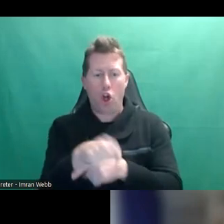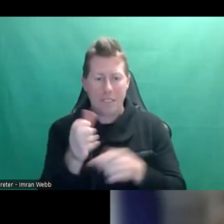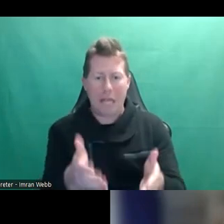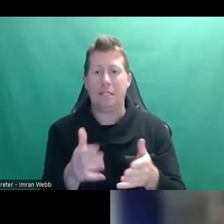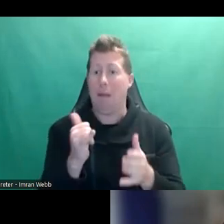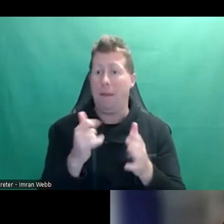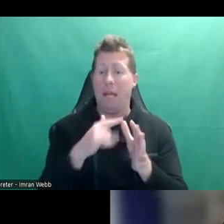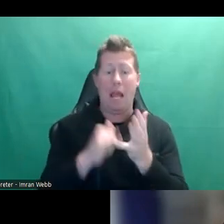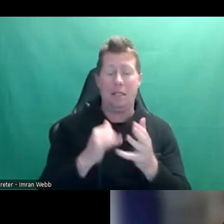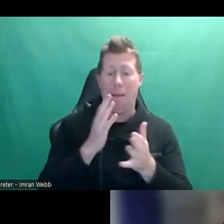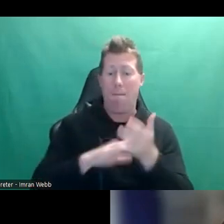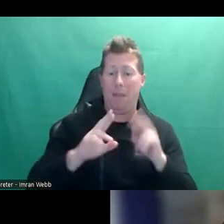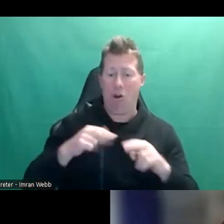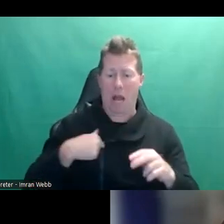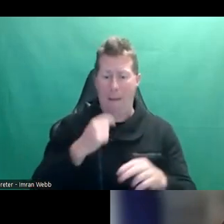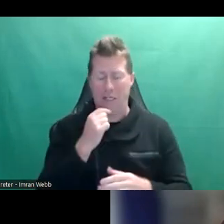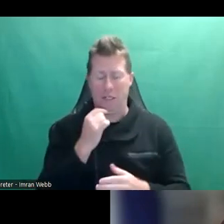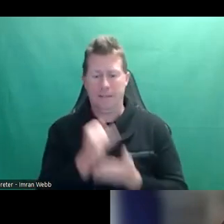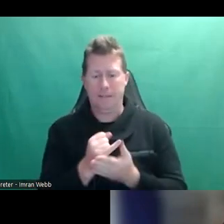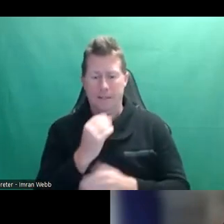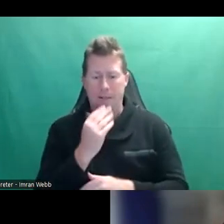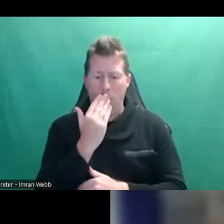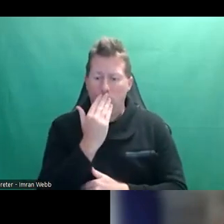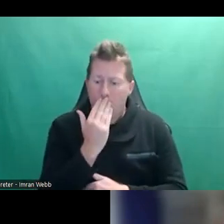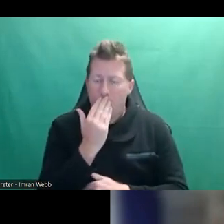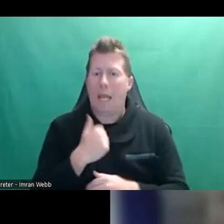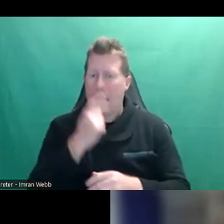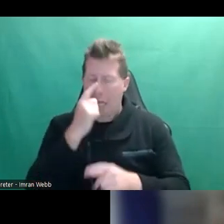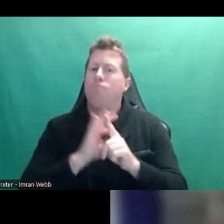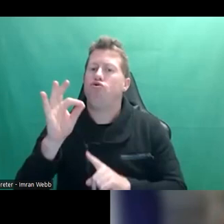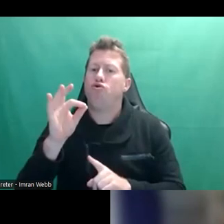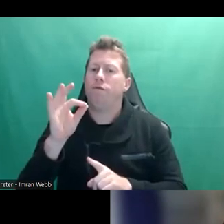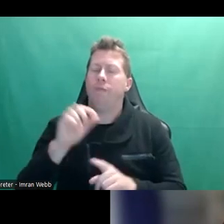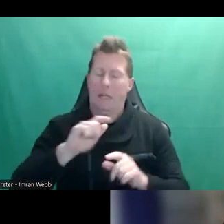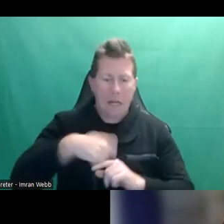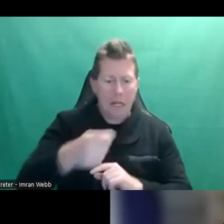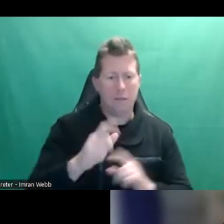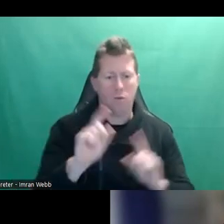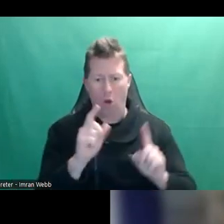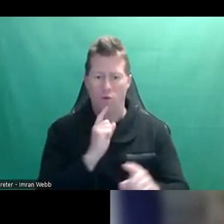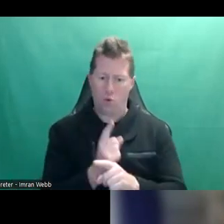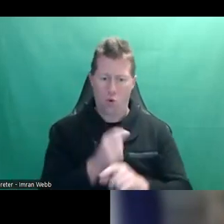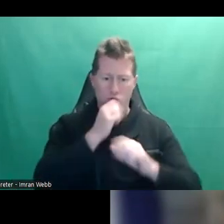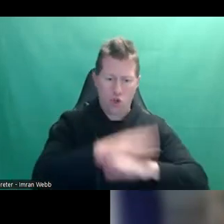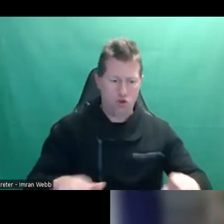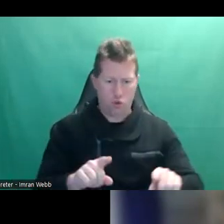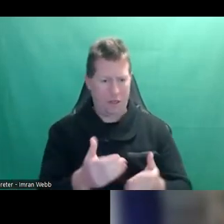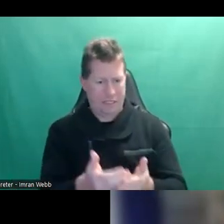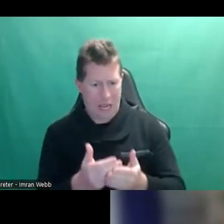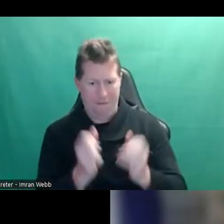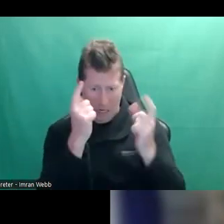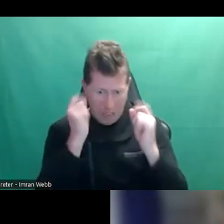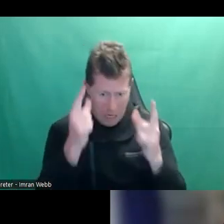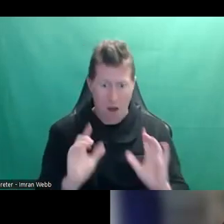you might have failed, but you can do better next time. And you can also talk to the kid where they feel safe, understood,